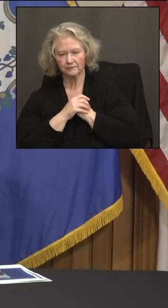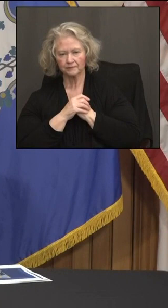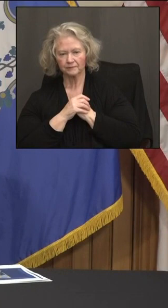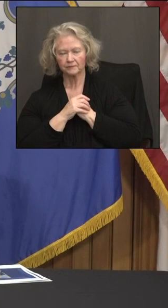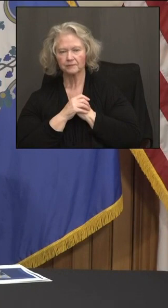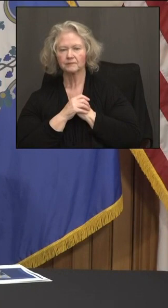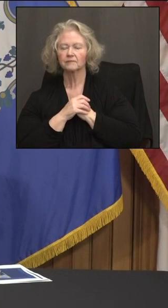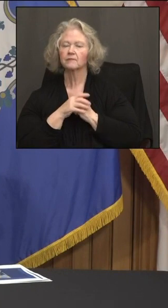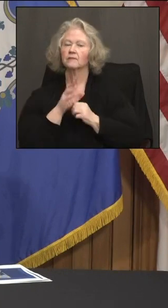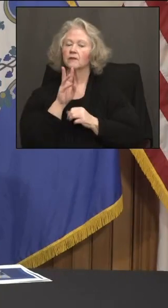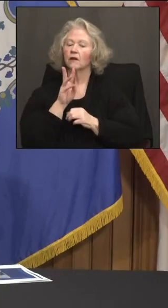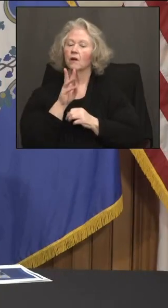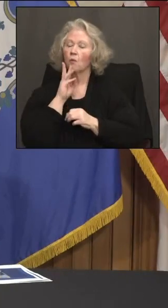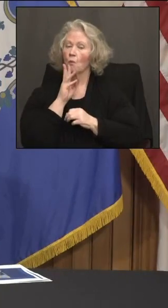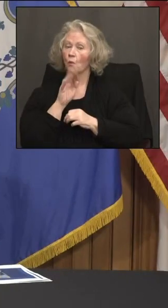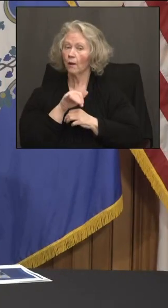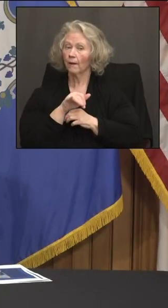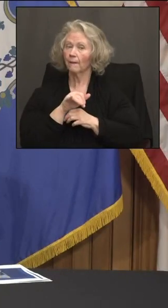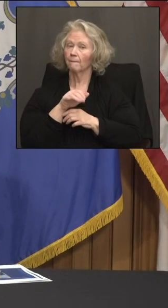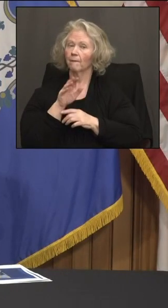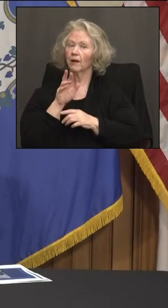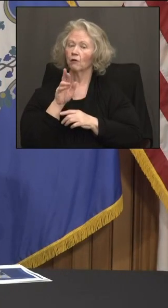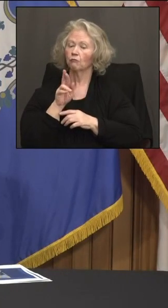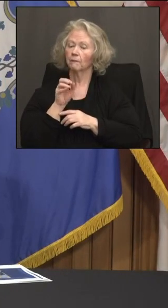The Waterbury, Republican America.